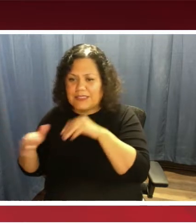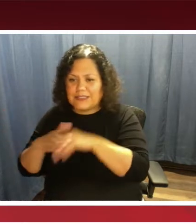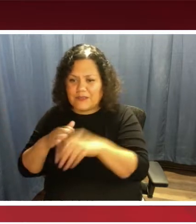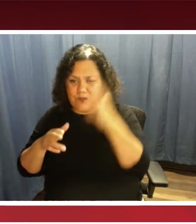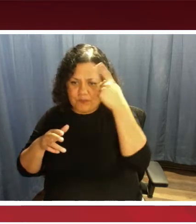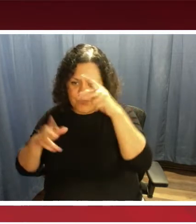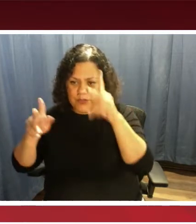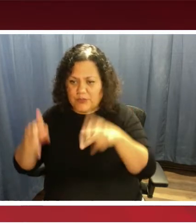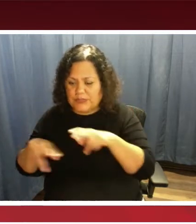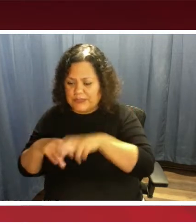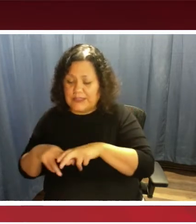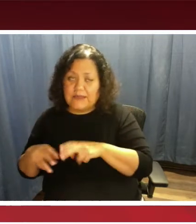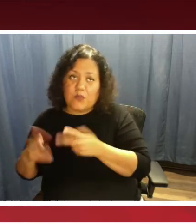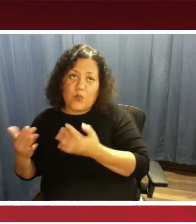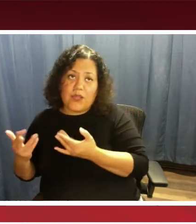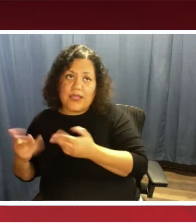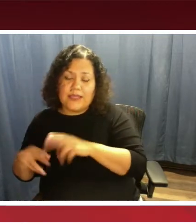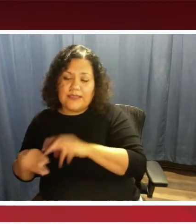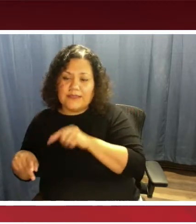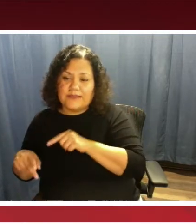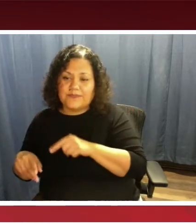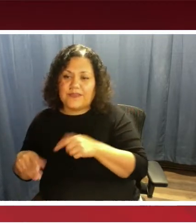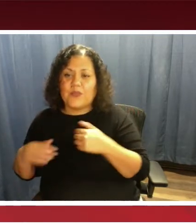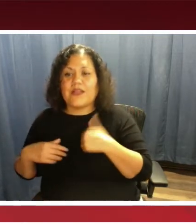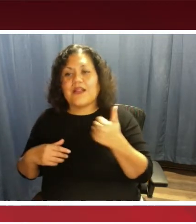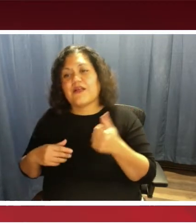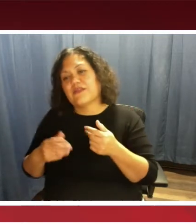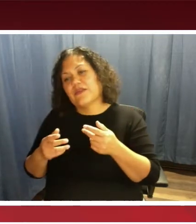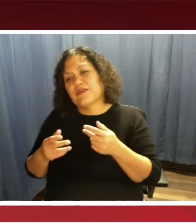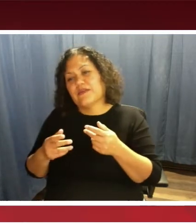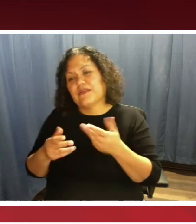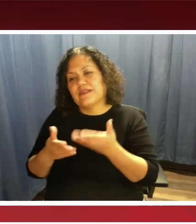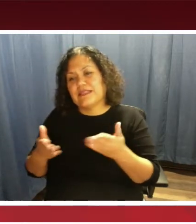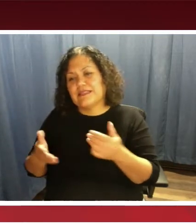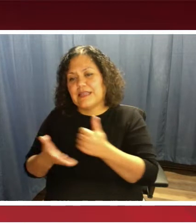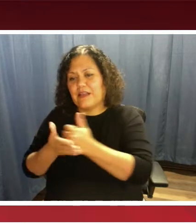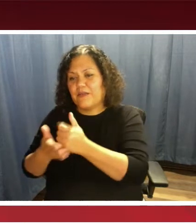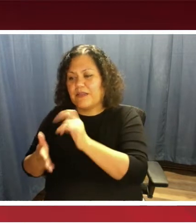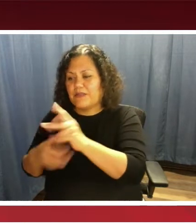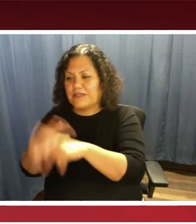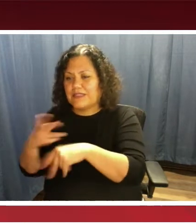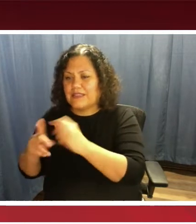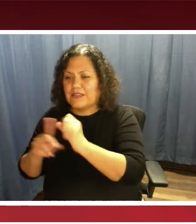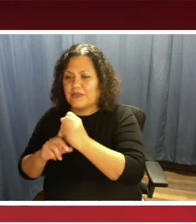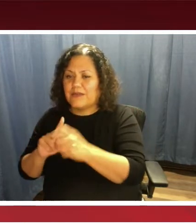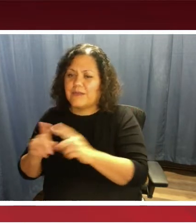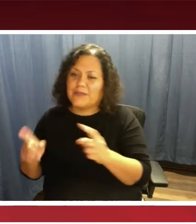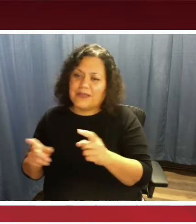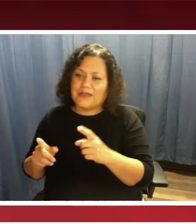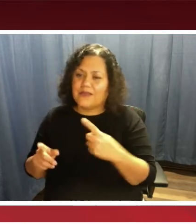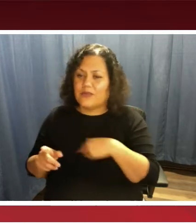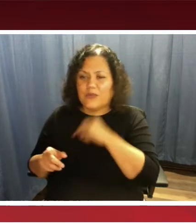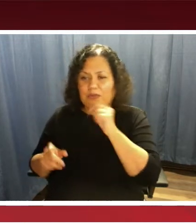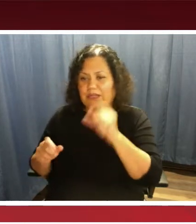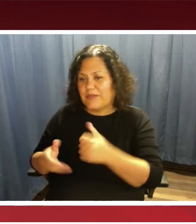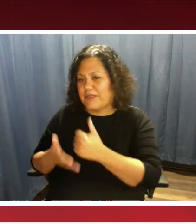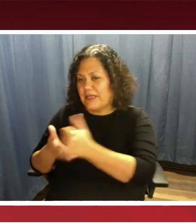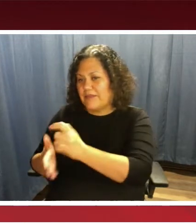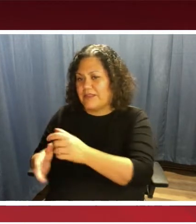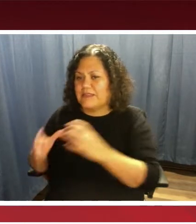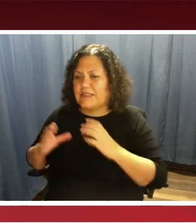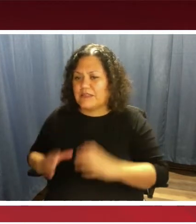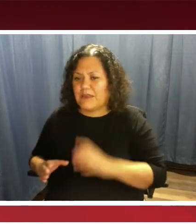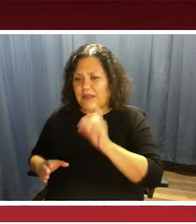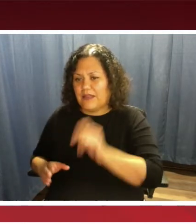customer. We also had other measures to help in situations like this. But unfortunately, we were not able to help this customer at this